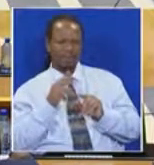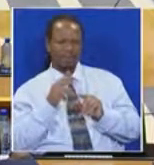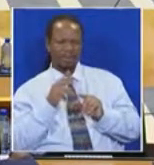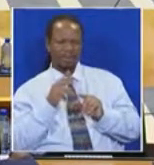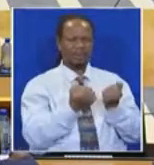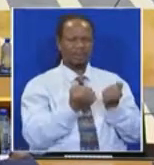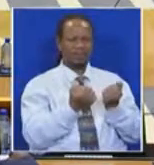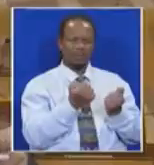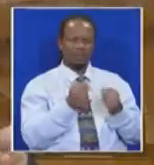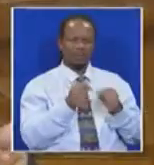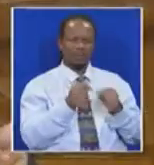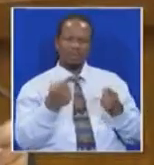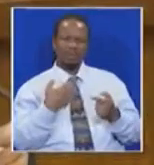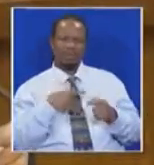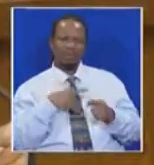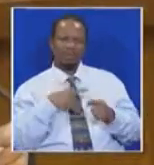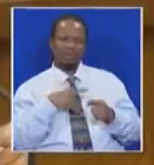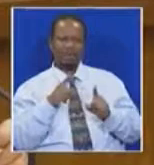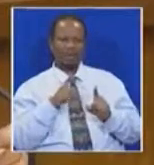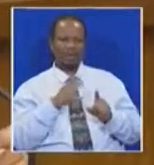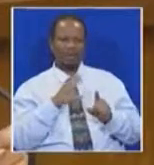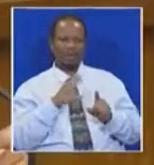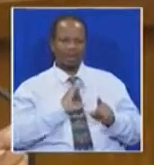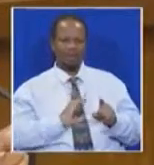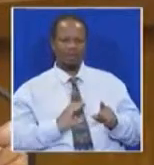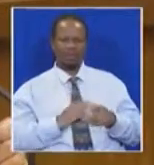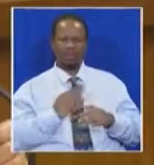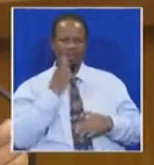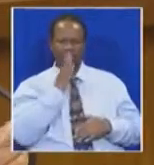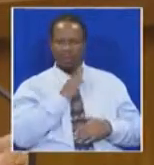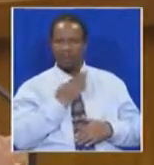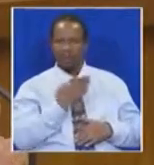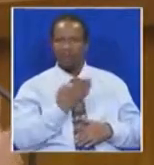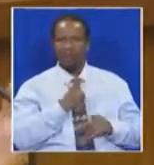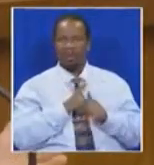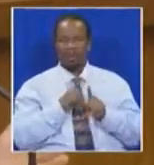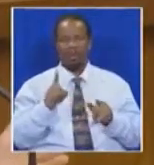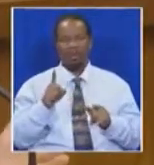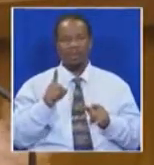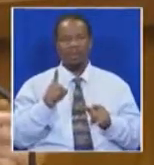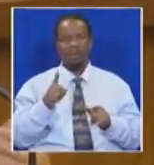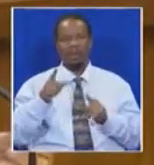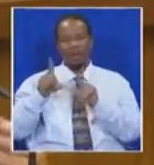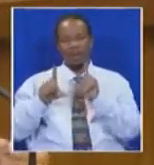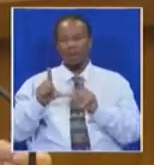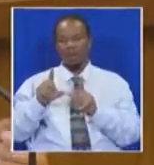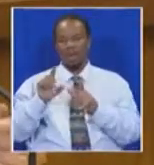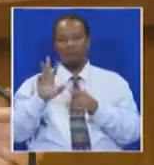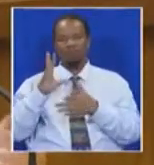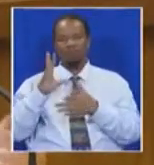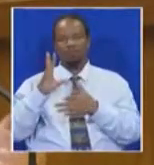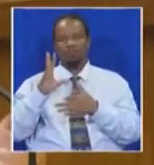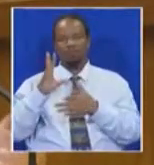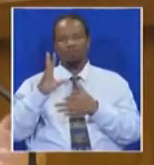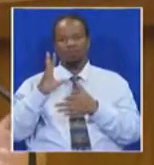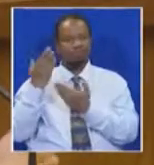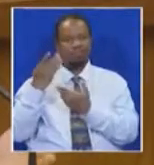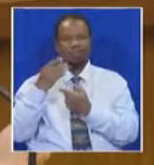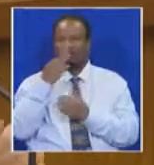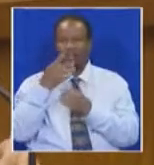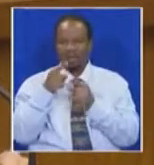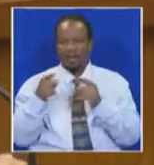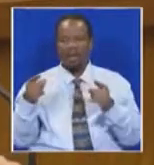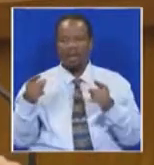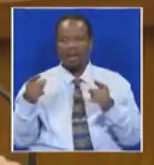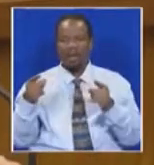hearing on the vote of no confidence matter, an advocate in presenting his argument made the statement that, and I